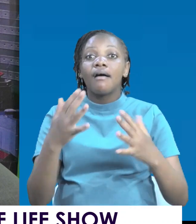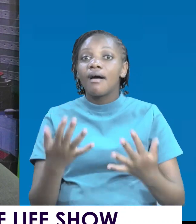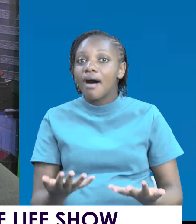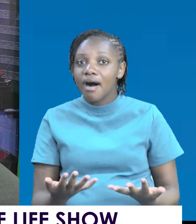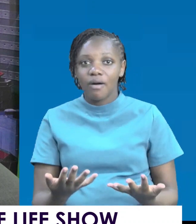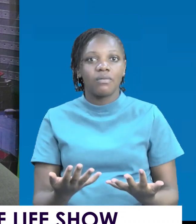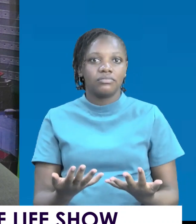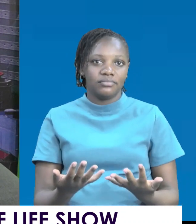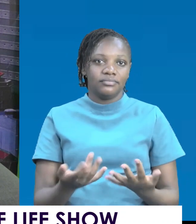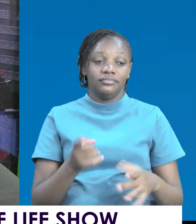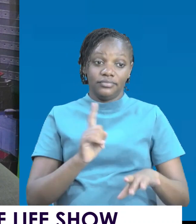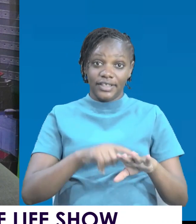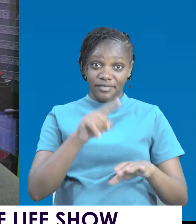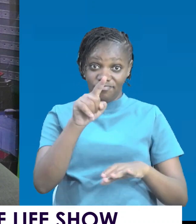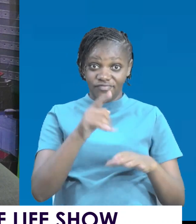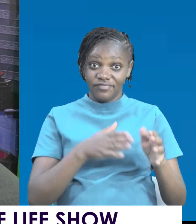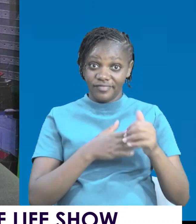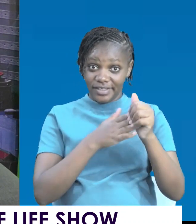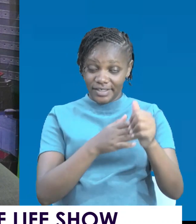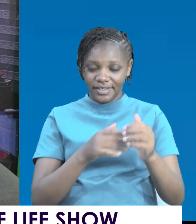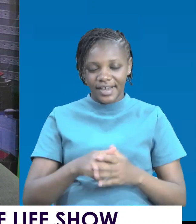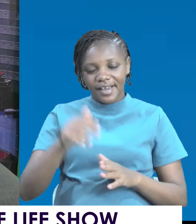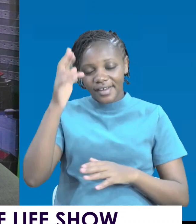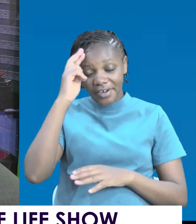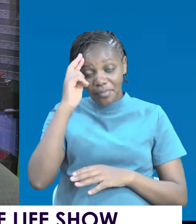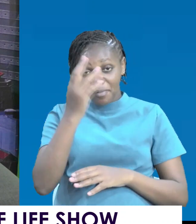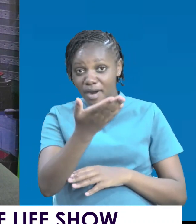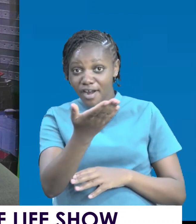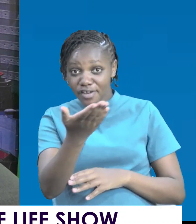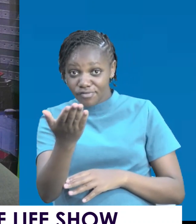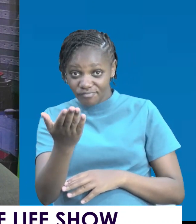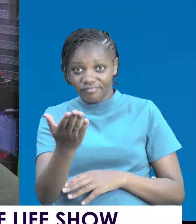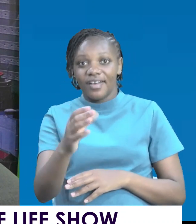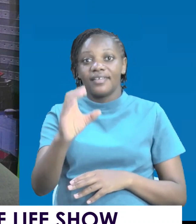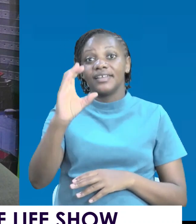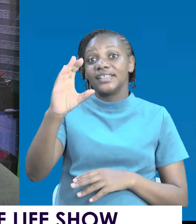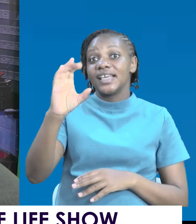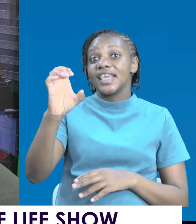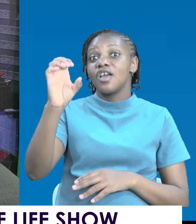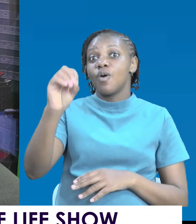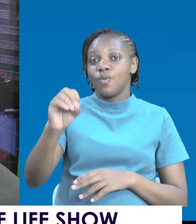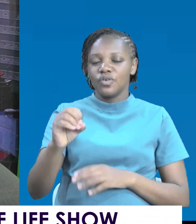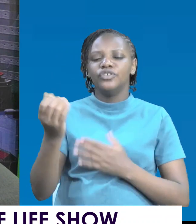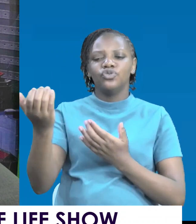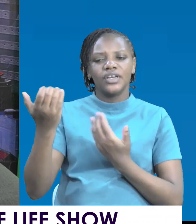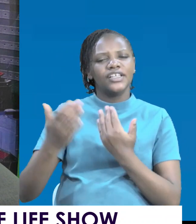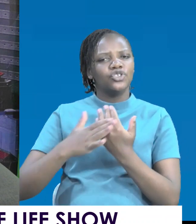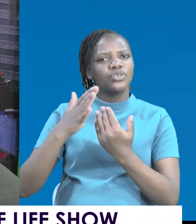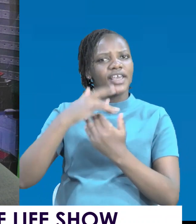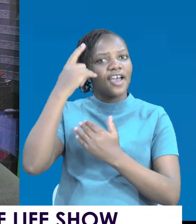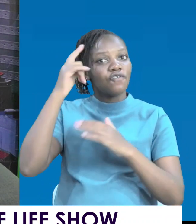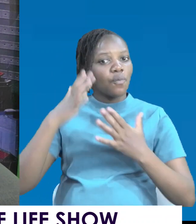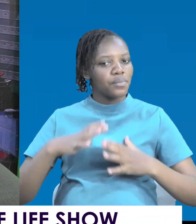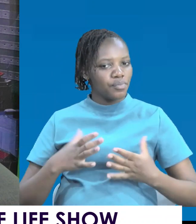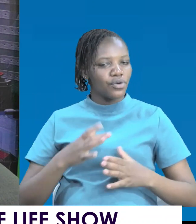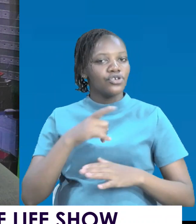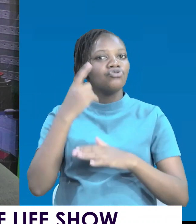the people that you lead? You are the CEO. Are you empathizing with the people that you lead in that